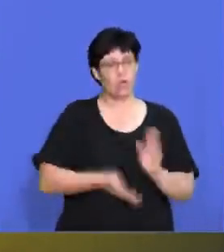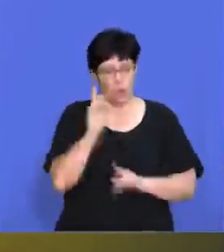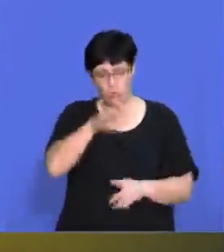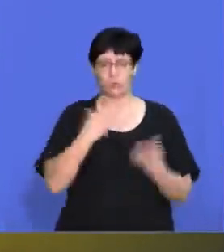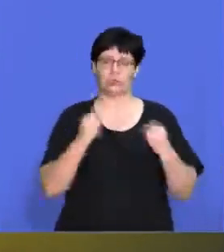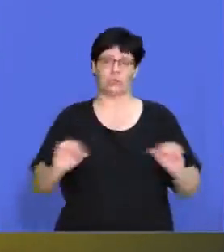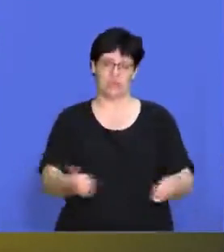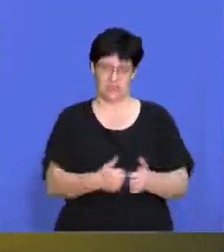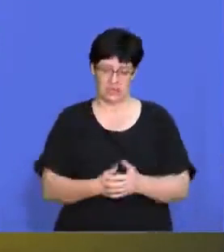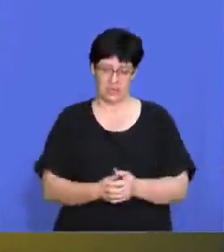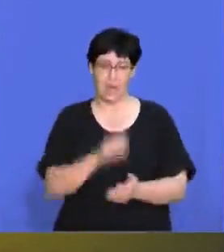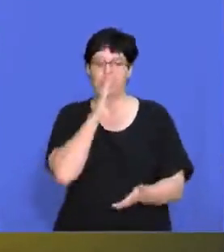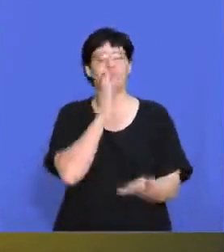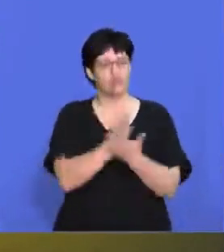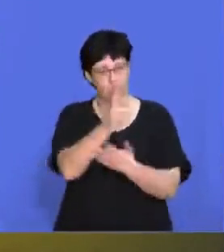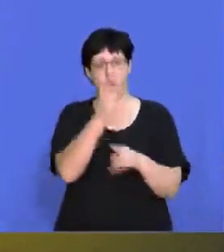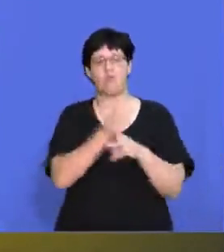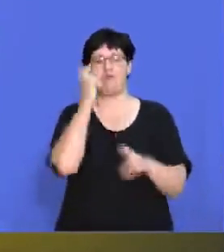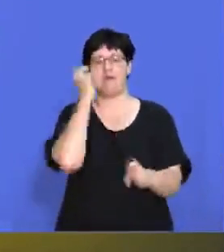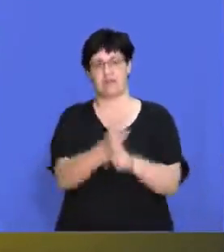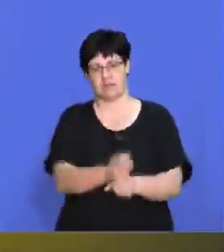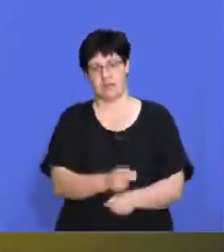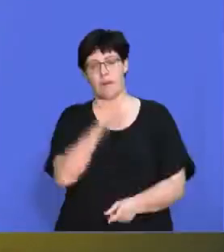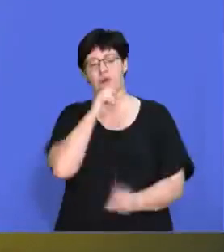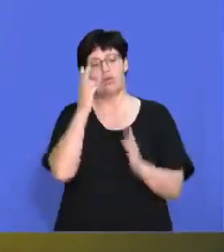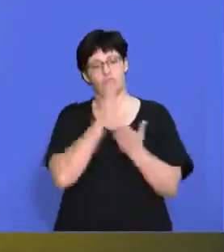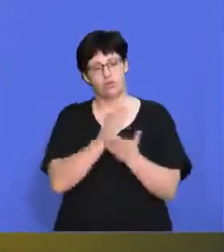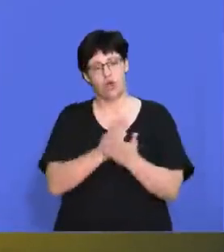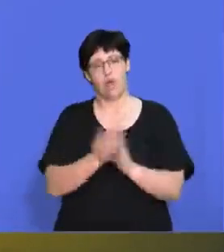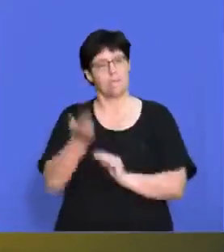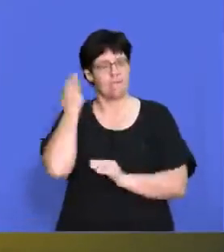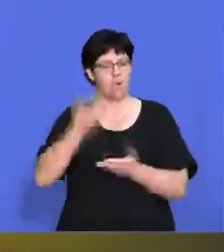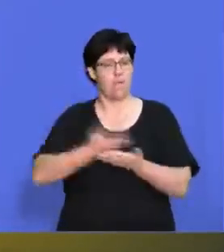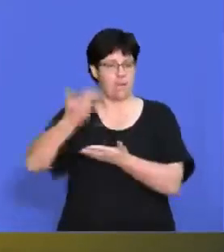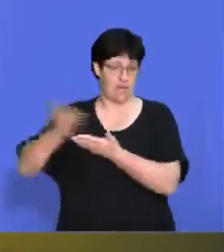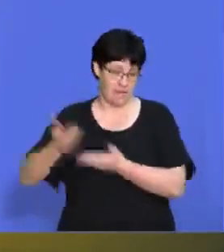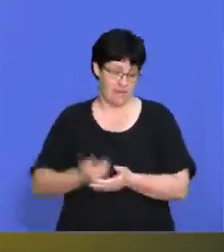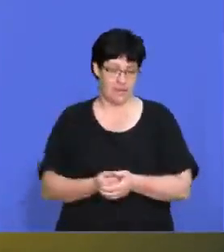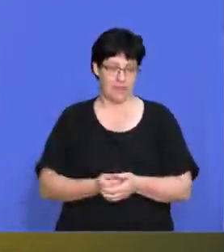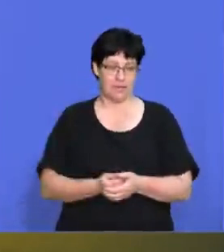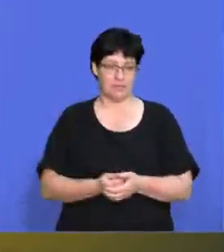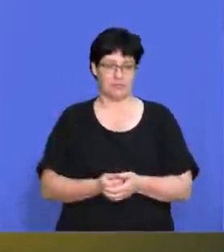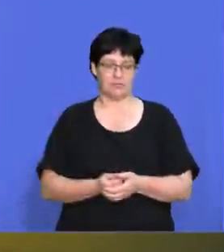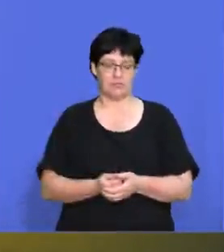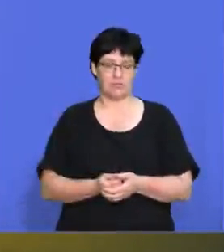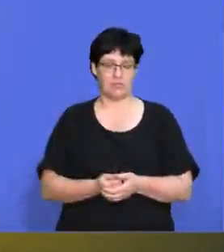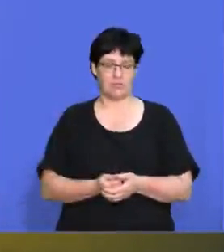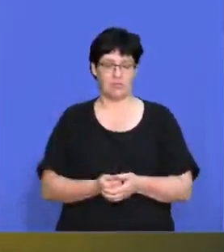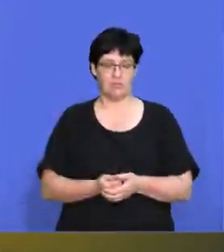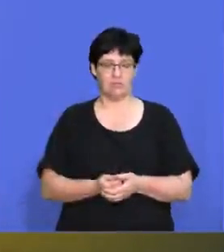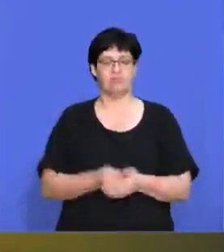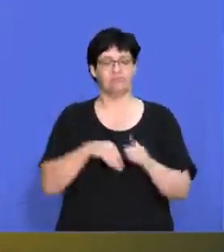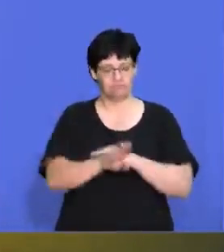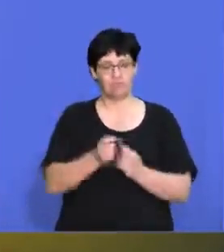go out and crush it guys. I'm sure you prepared hard. Go through those past papers and